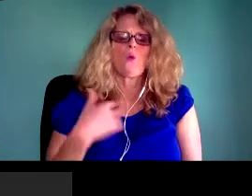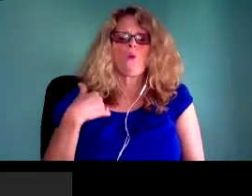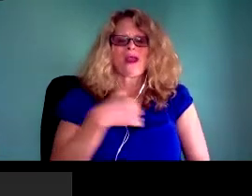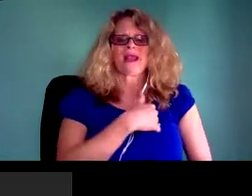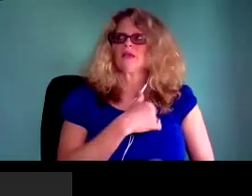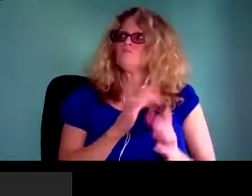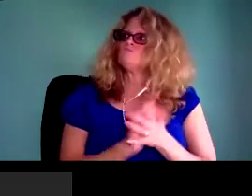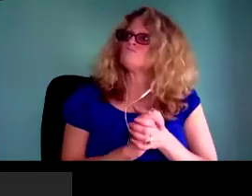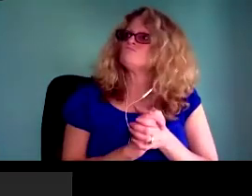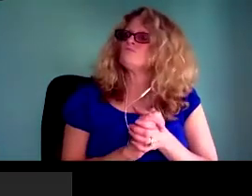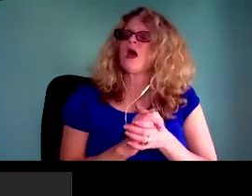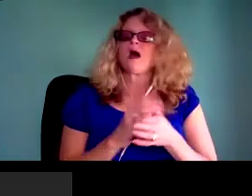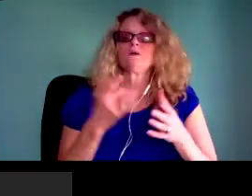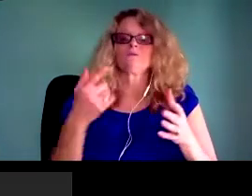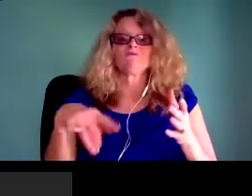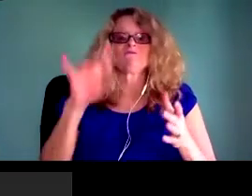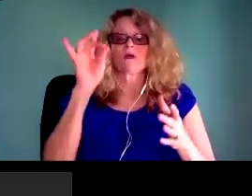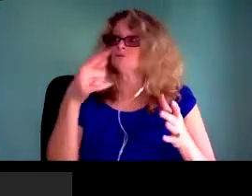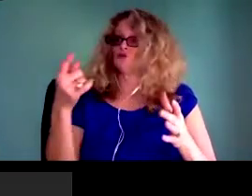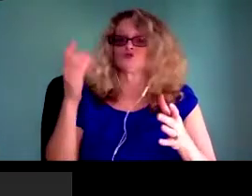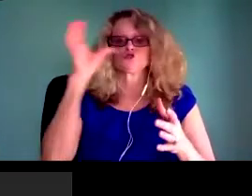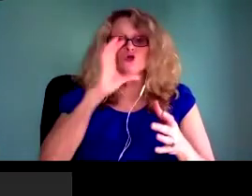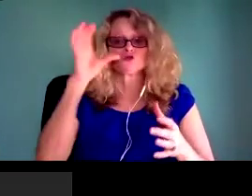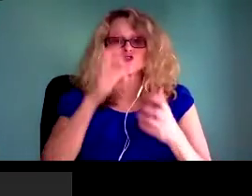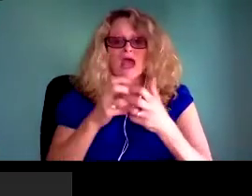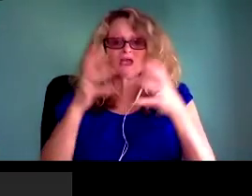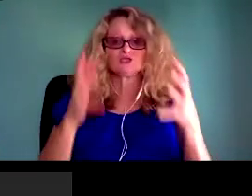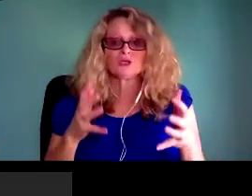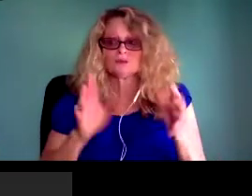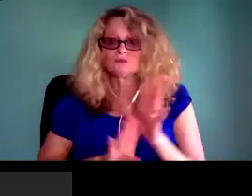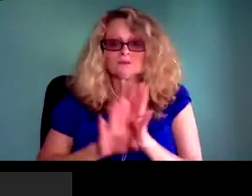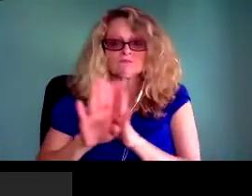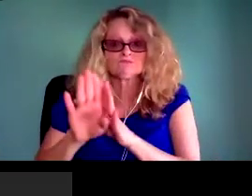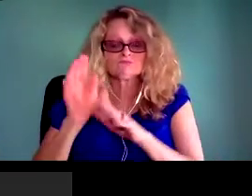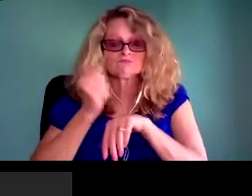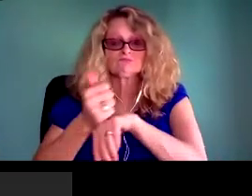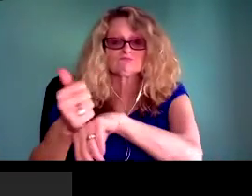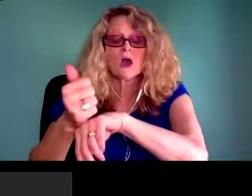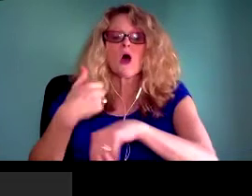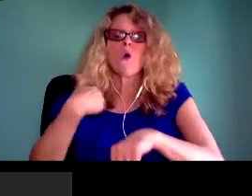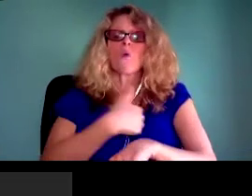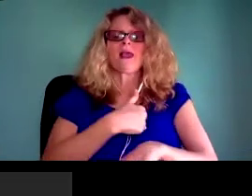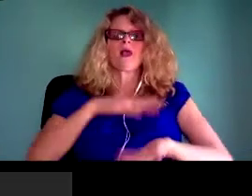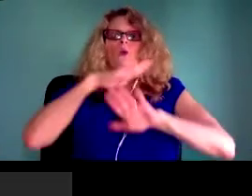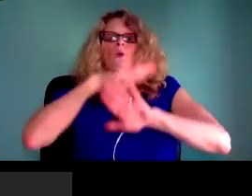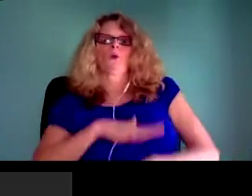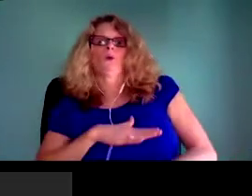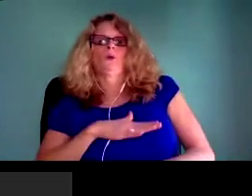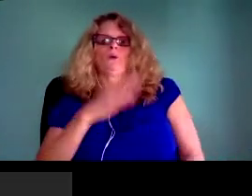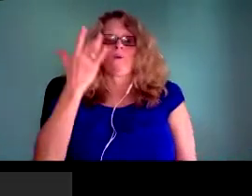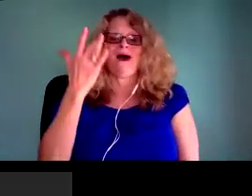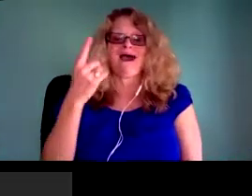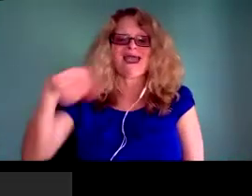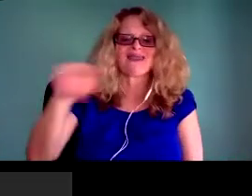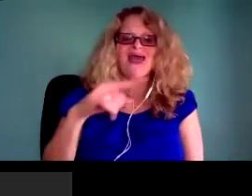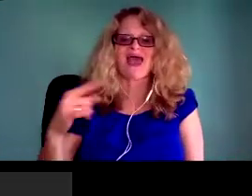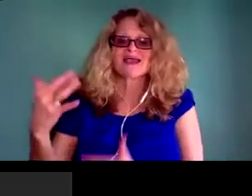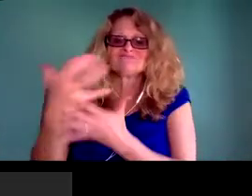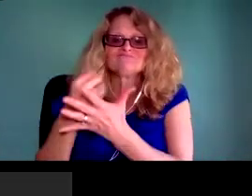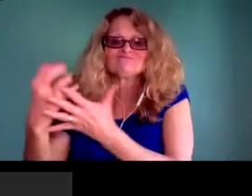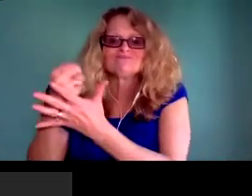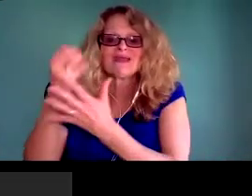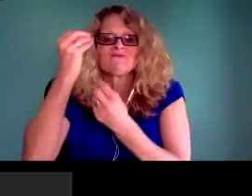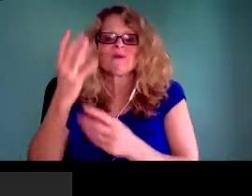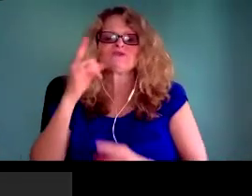the interface, if you will, that would create or generate